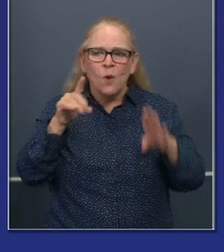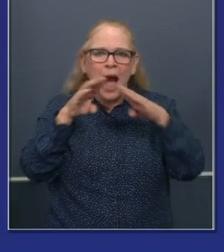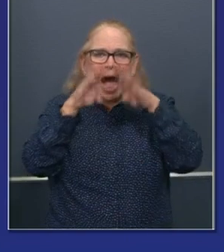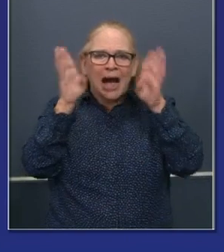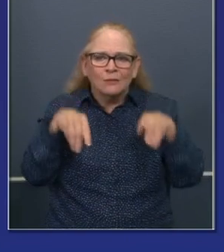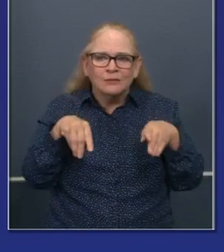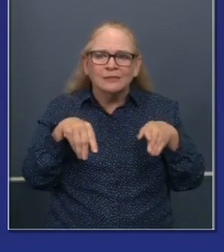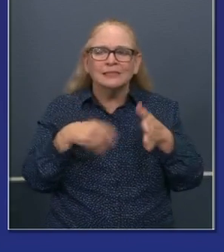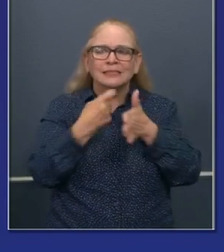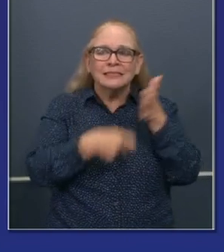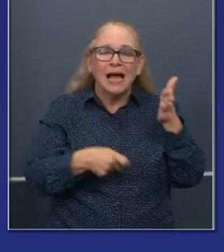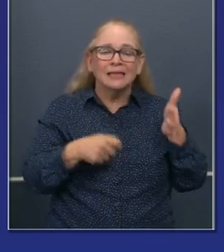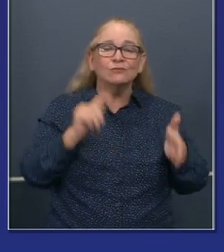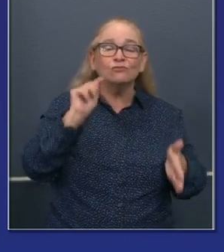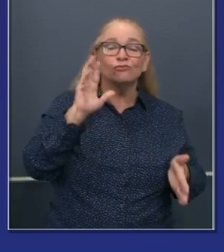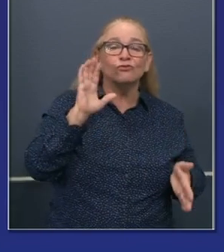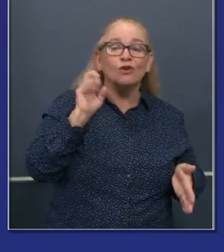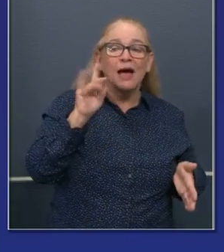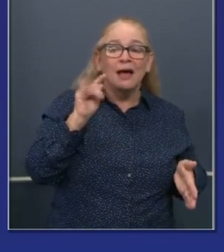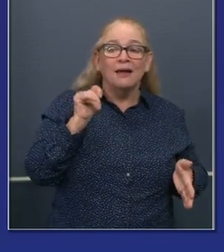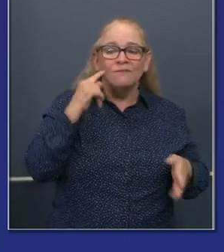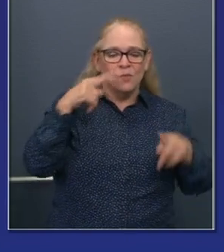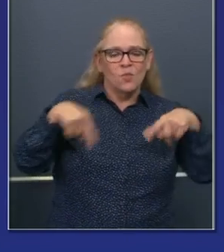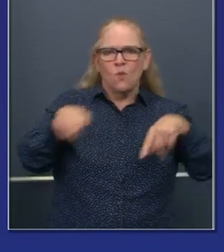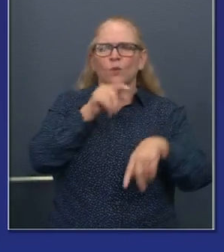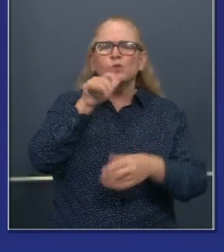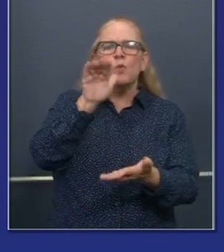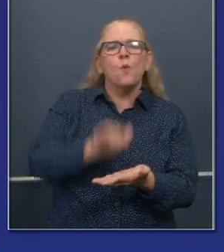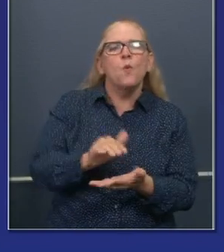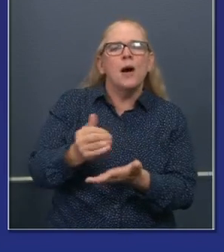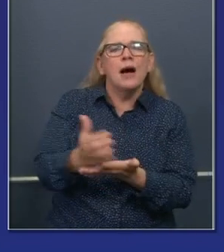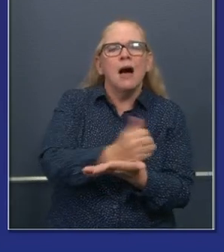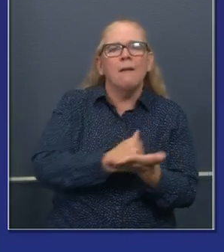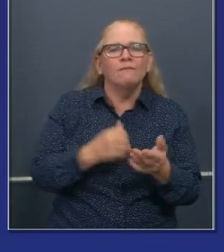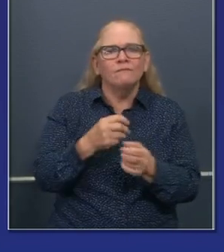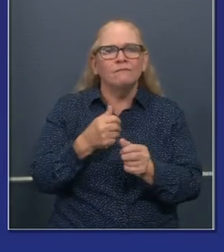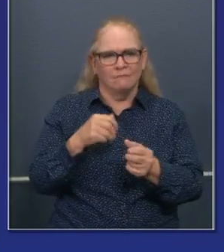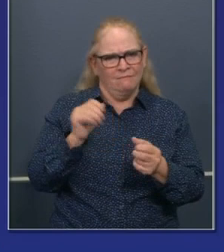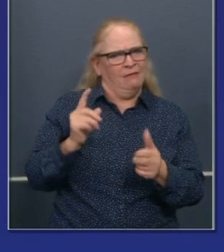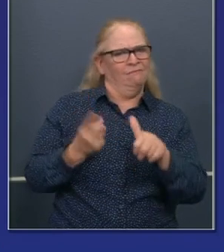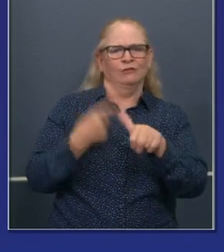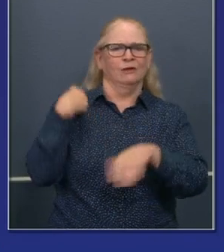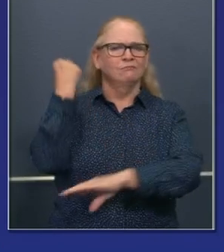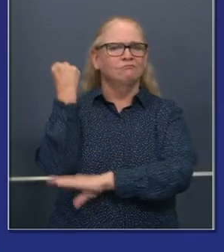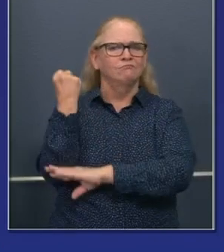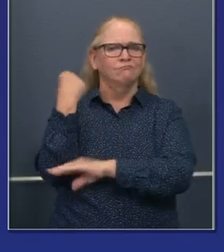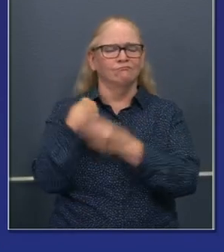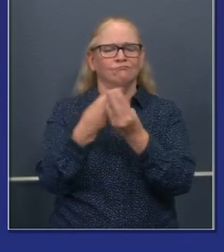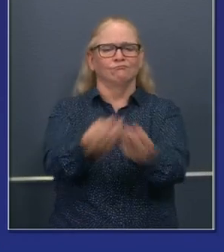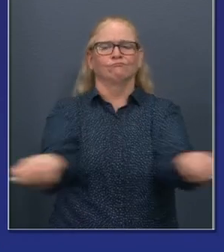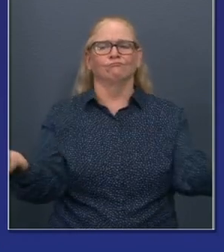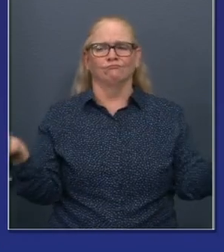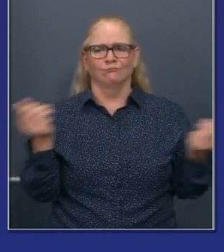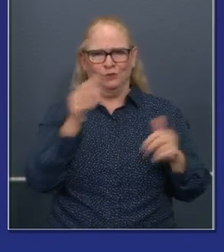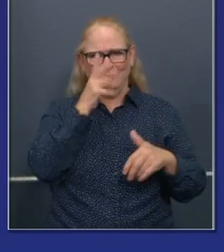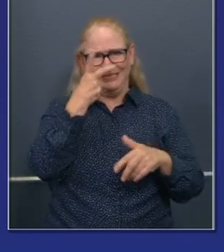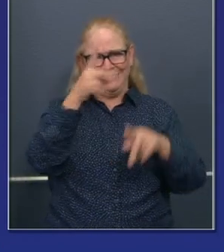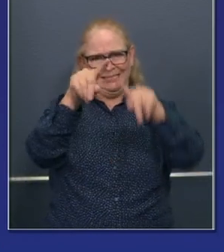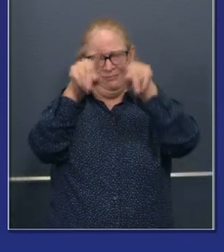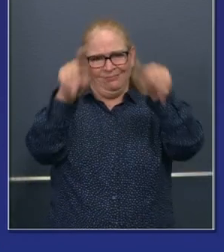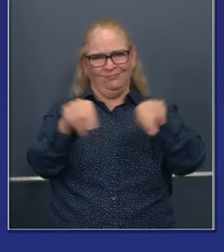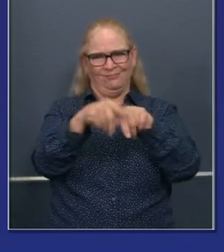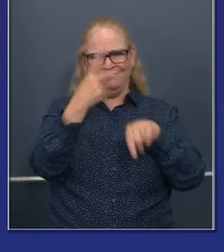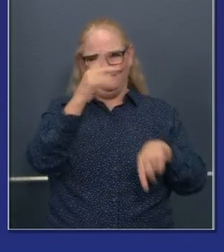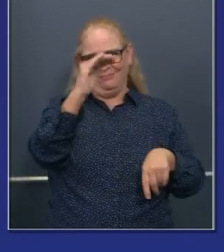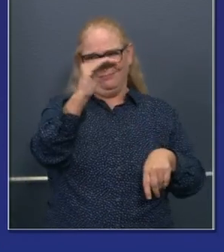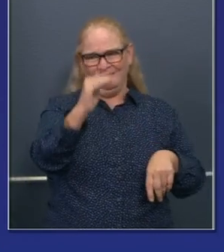goes to jumpstarting our economy, jumpstarting housing production here in the state. You'll see those, uh, line item here in this slide, 18 bills, uh,